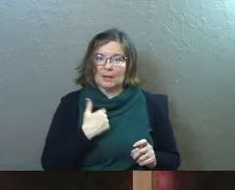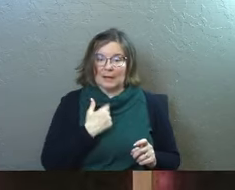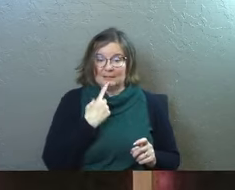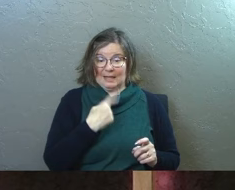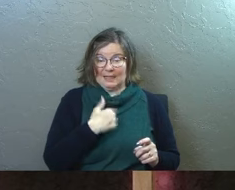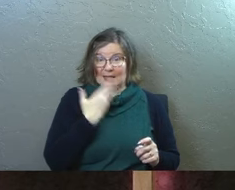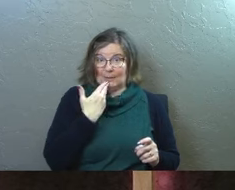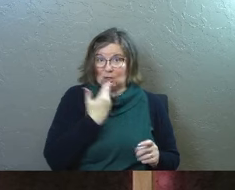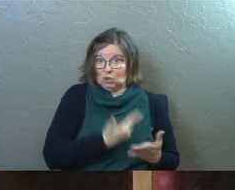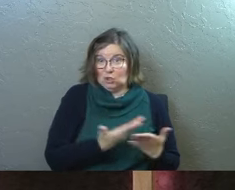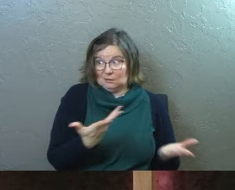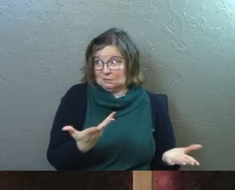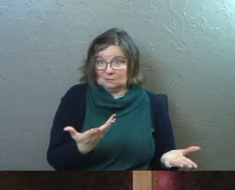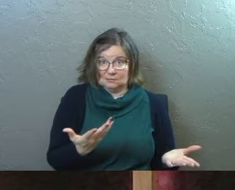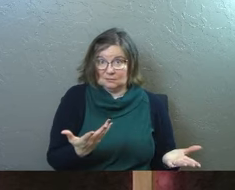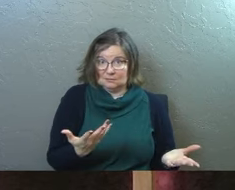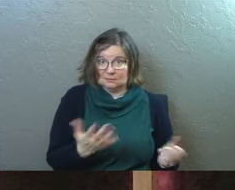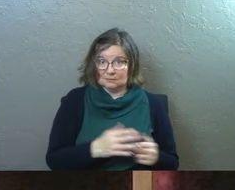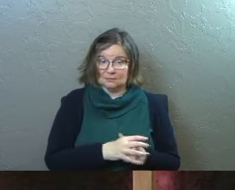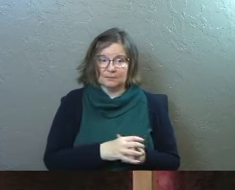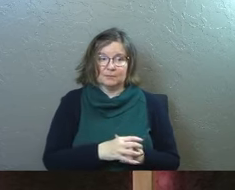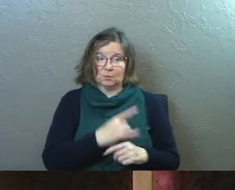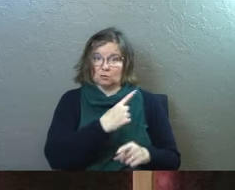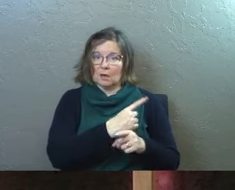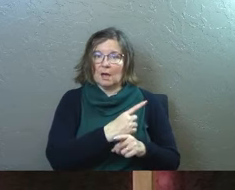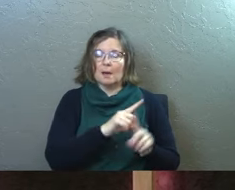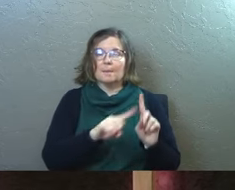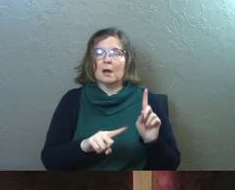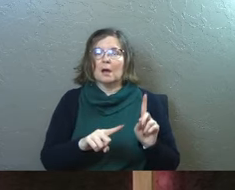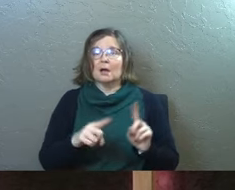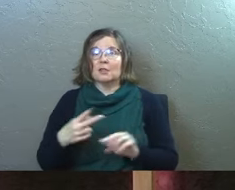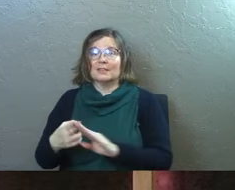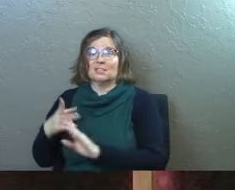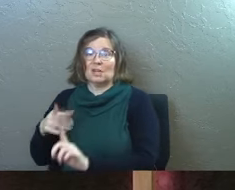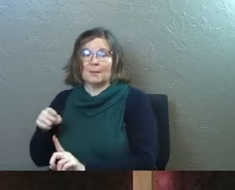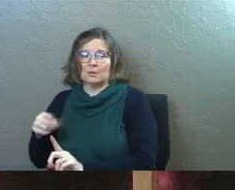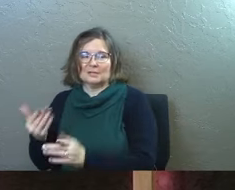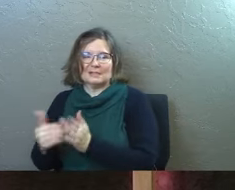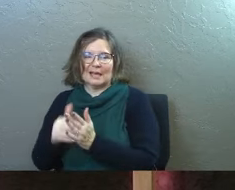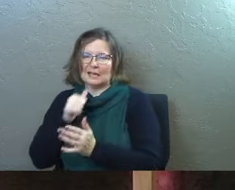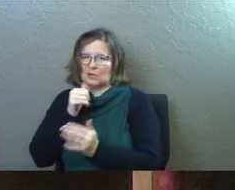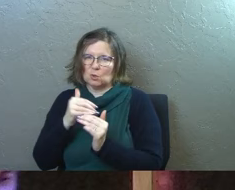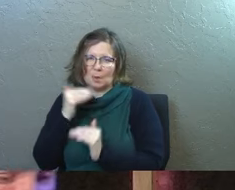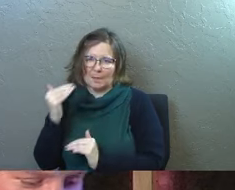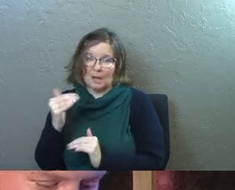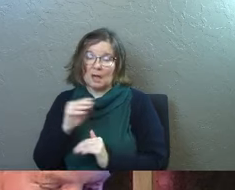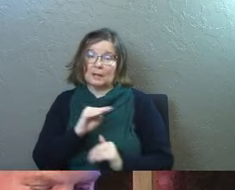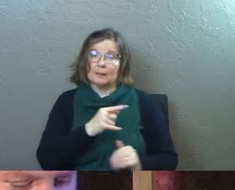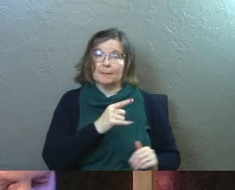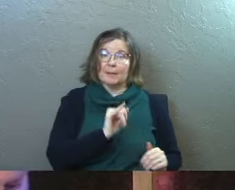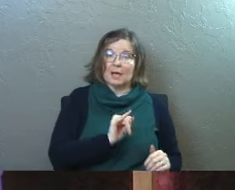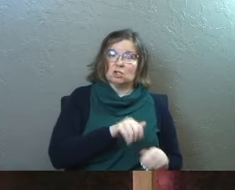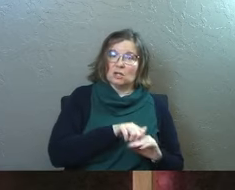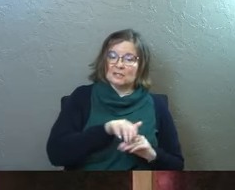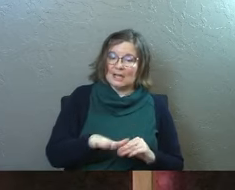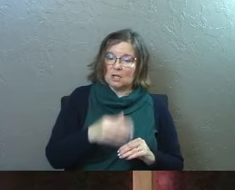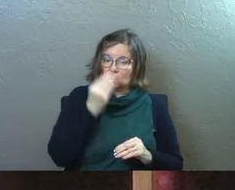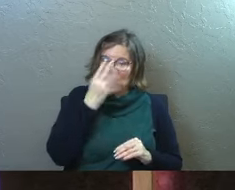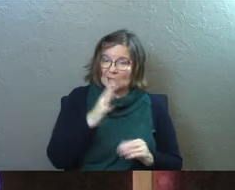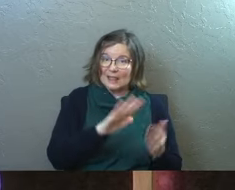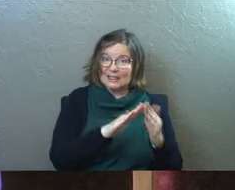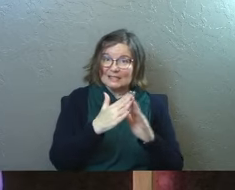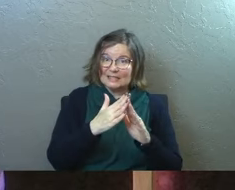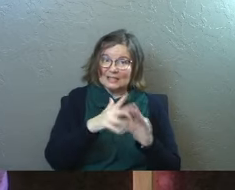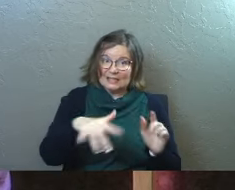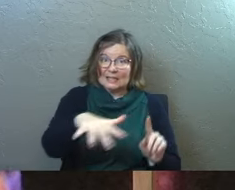I'm saying they smelled good. Amen. Right. But the, the shepherds, again, not so much. The Magi are sent to tell the